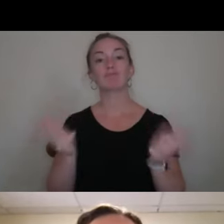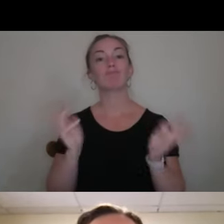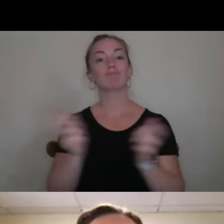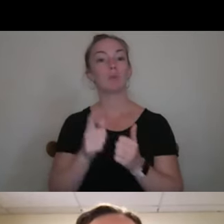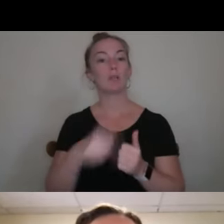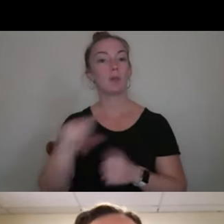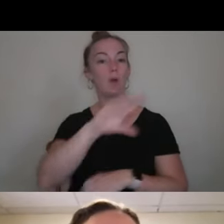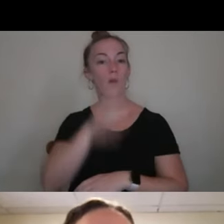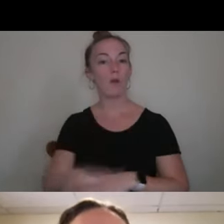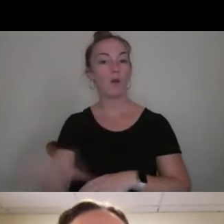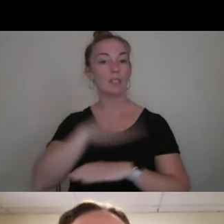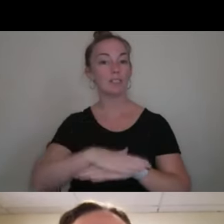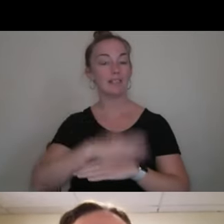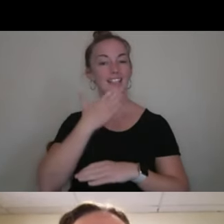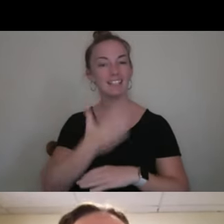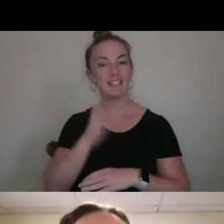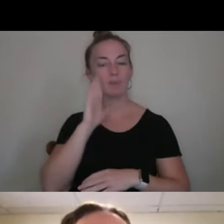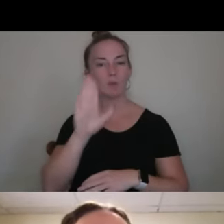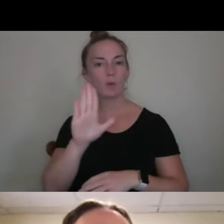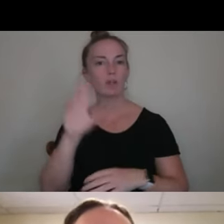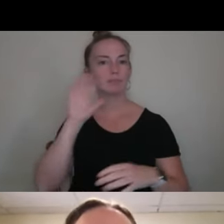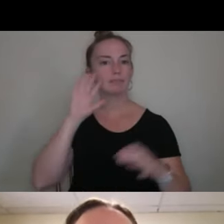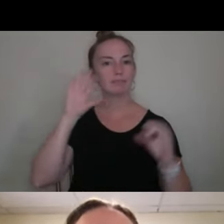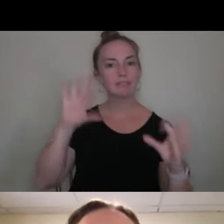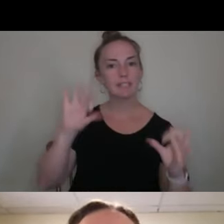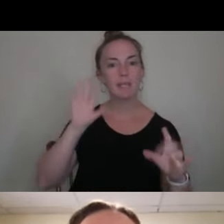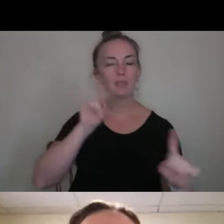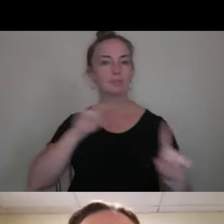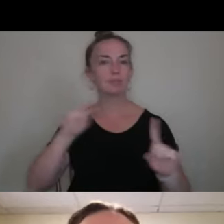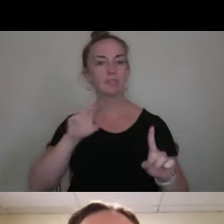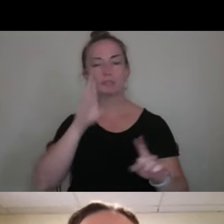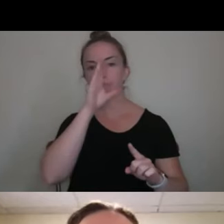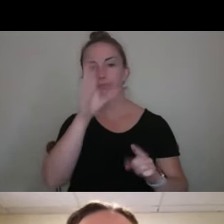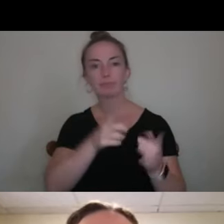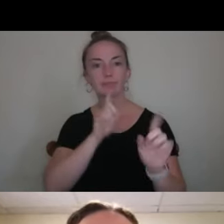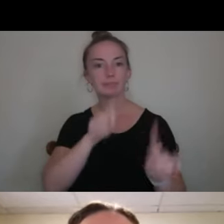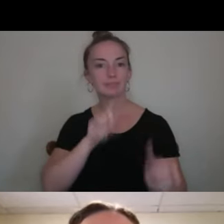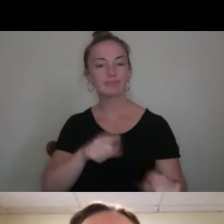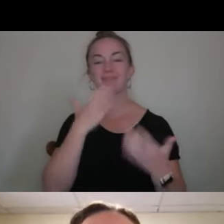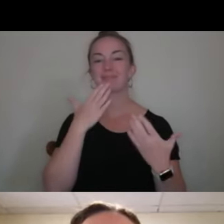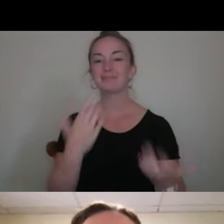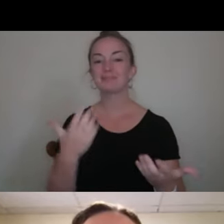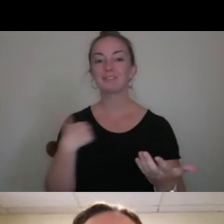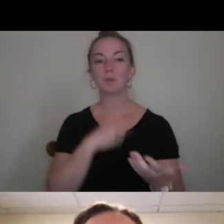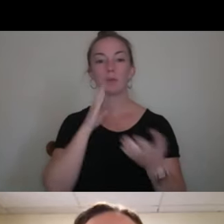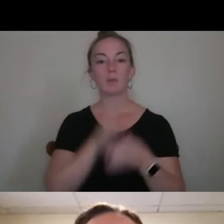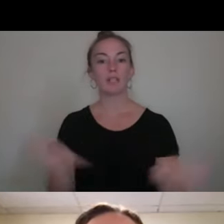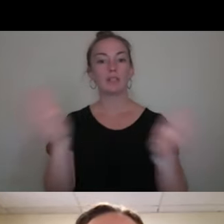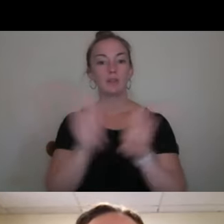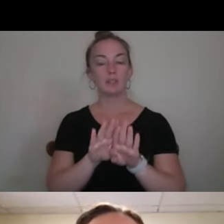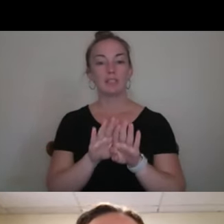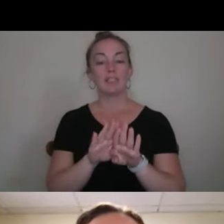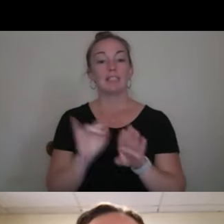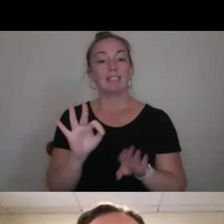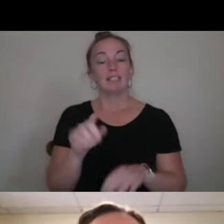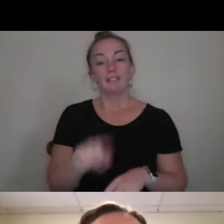appreciate your insight, your just your candid responses. Thank you. We will close out. If